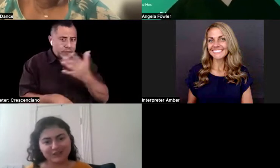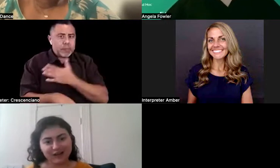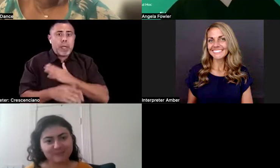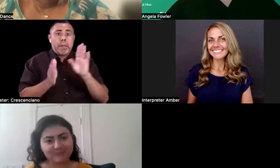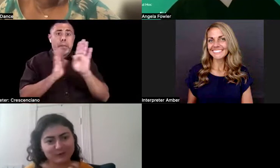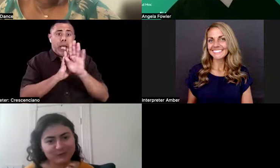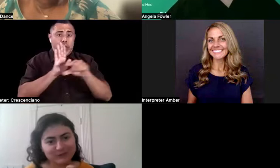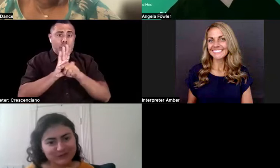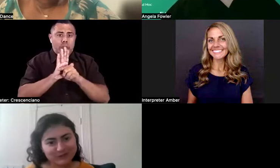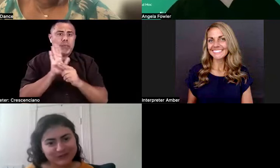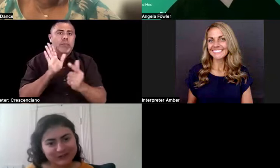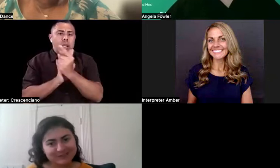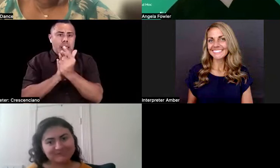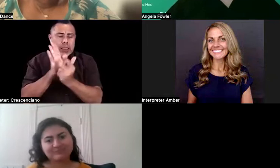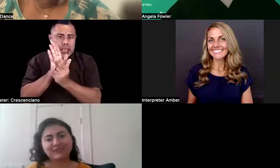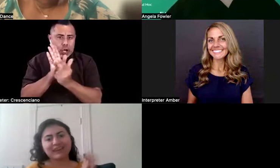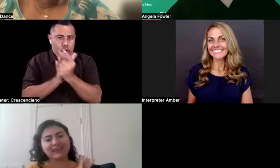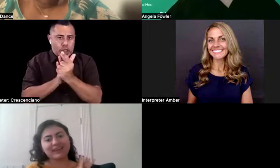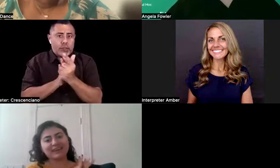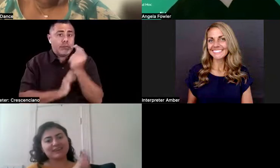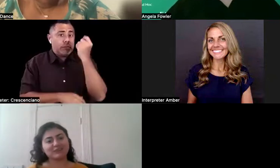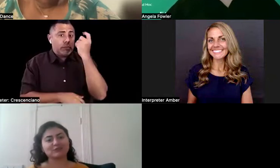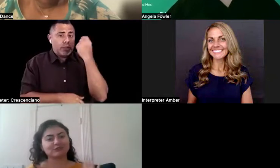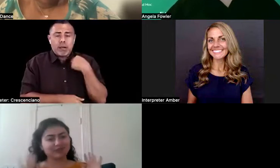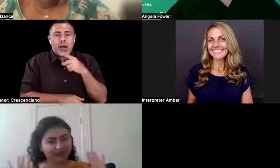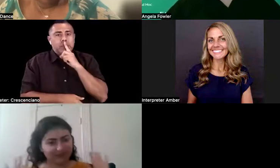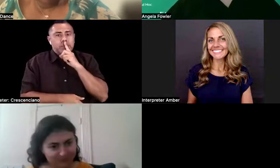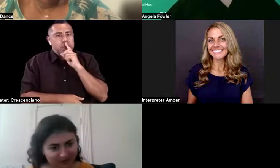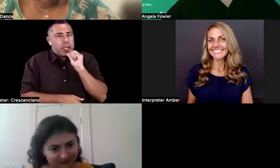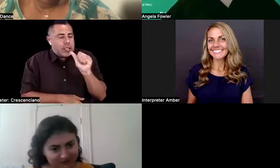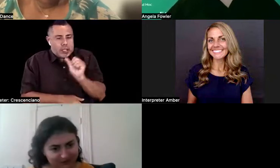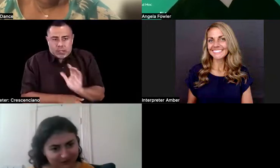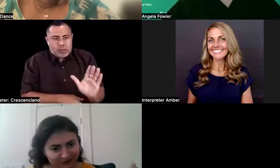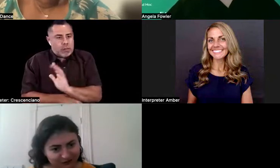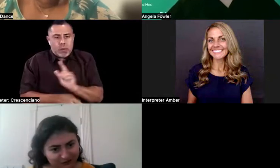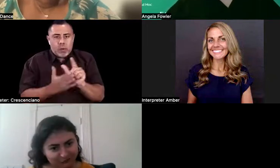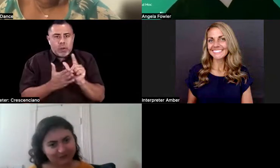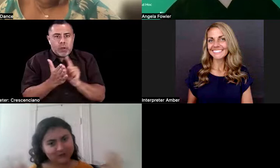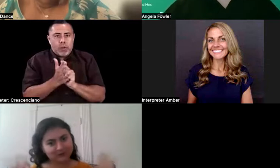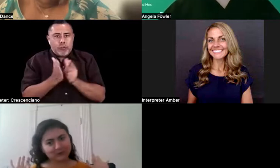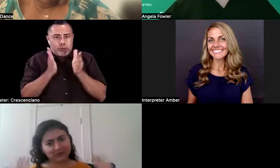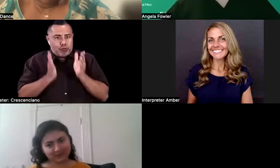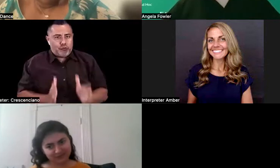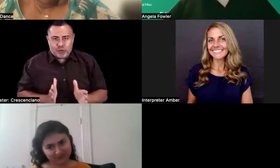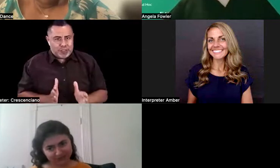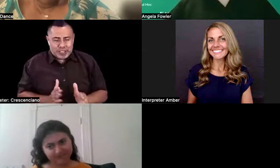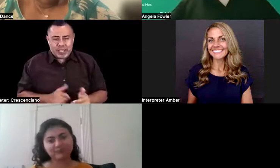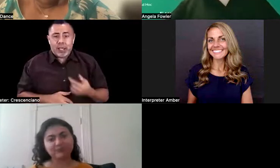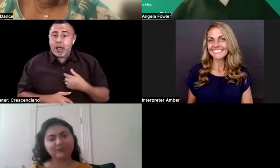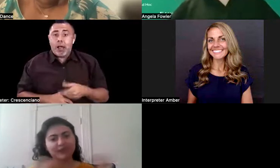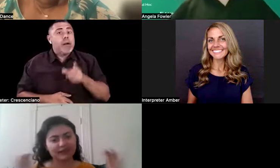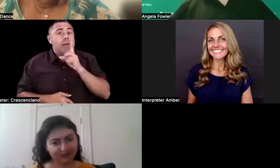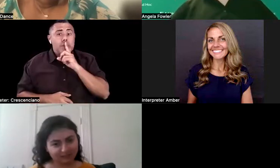say I'm no one's attorney. And I'm not giving legal advice to anybody.